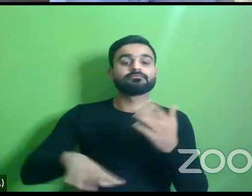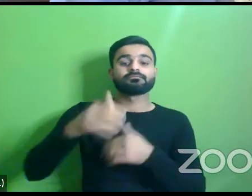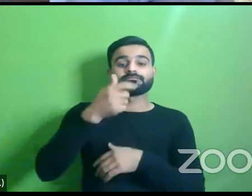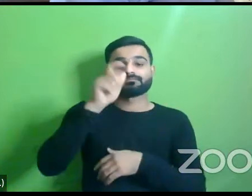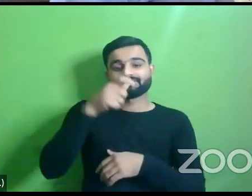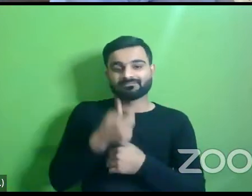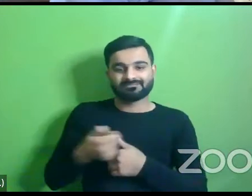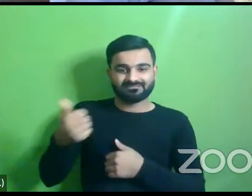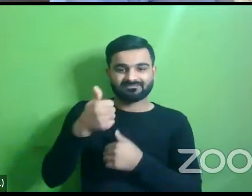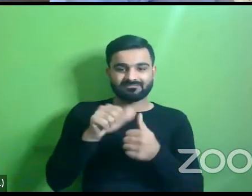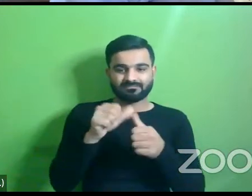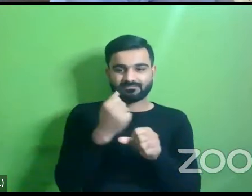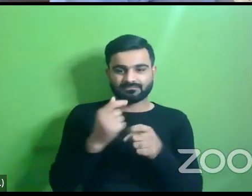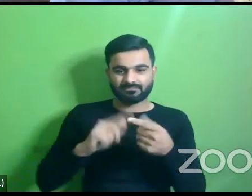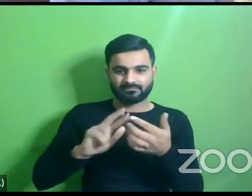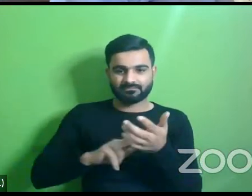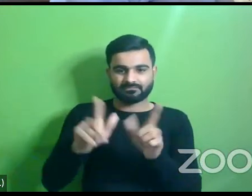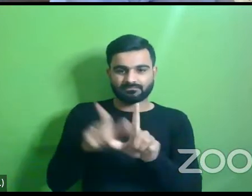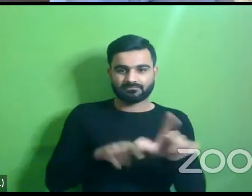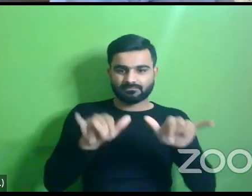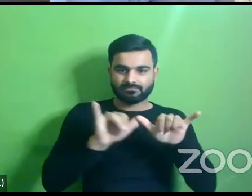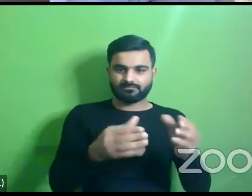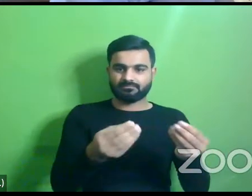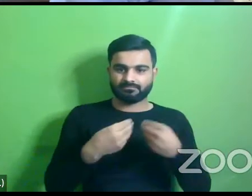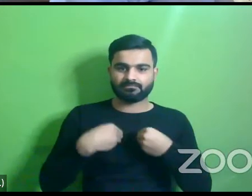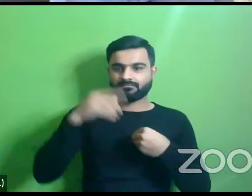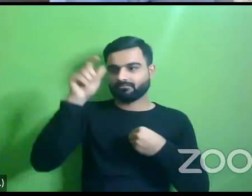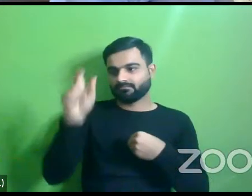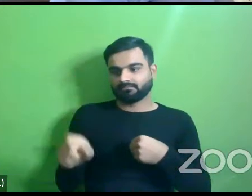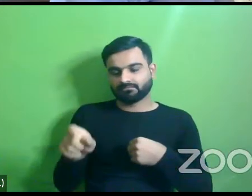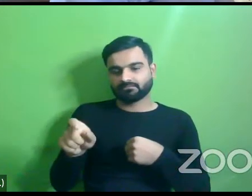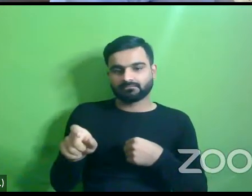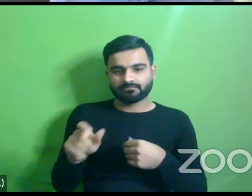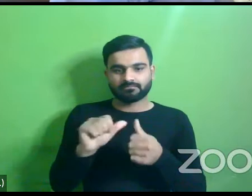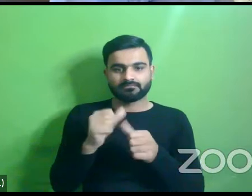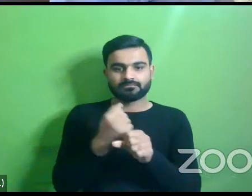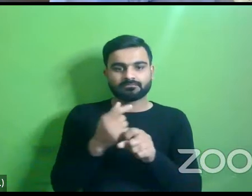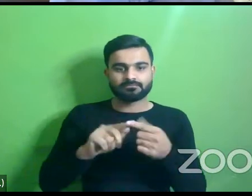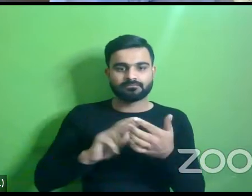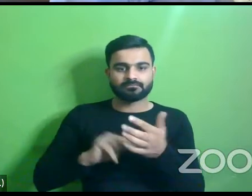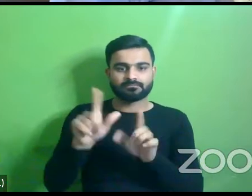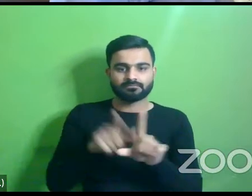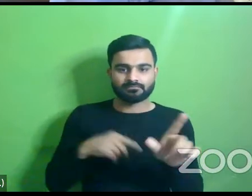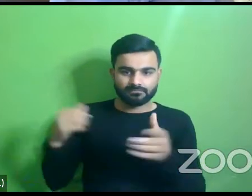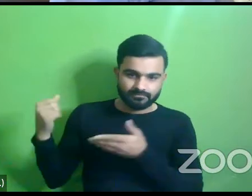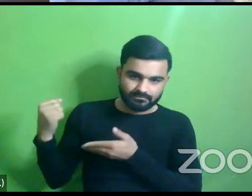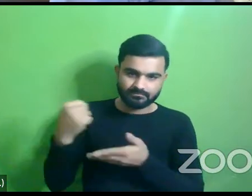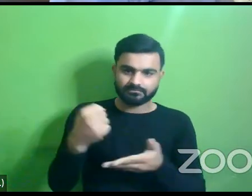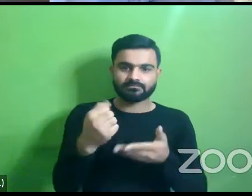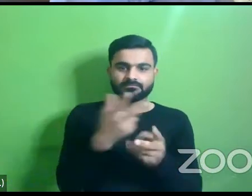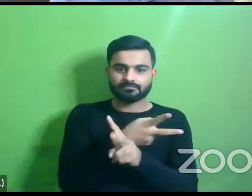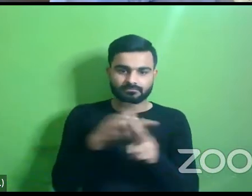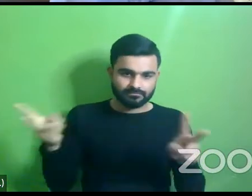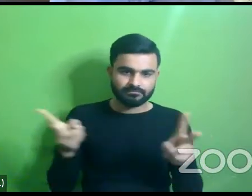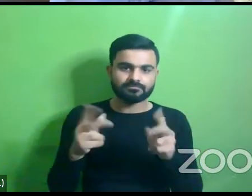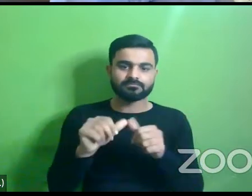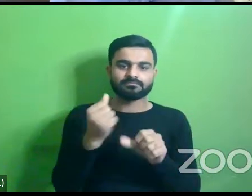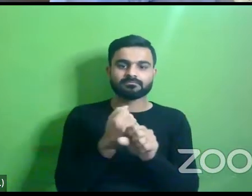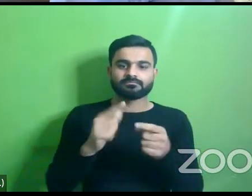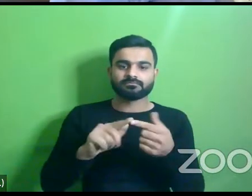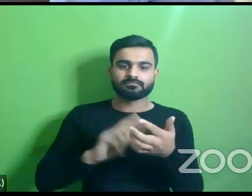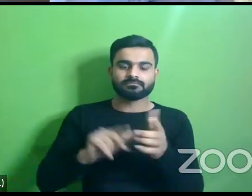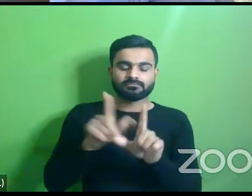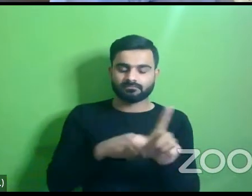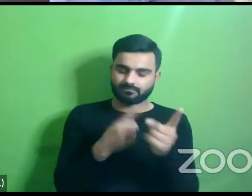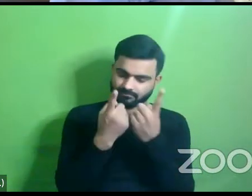agency who gave the land the persons who have the agency who gave who is funding the thing and the agency who is executing